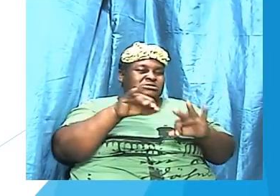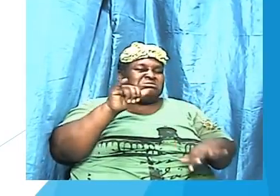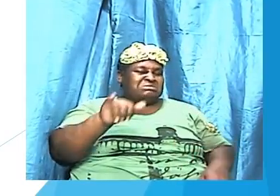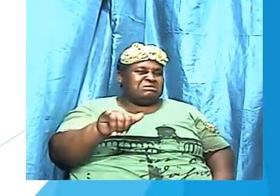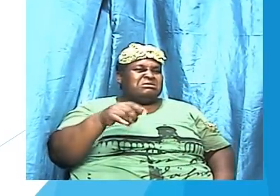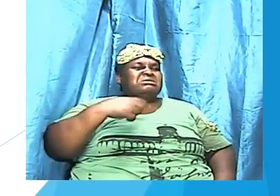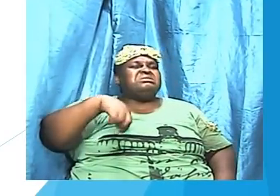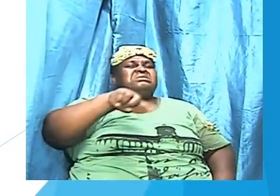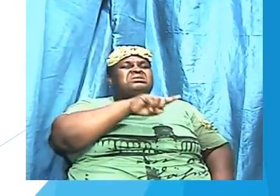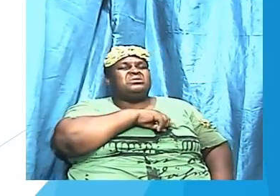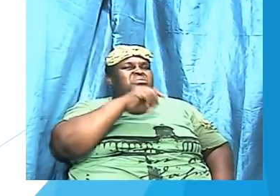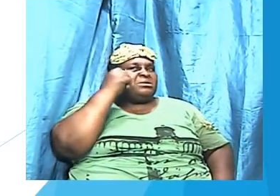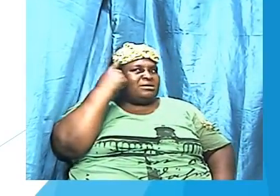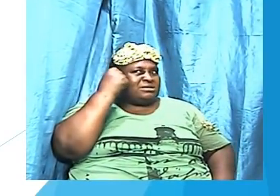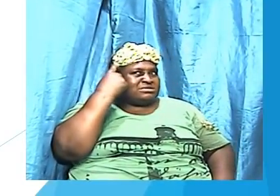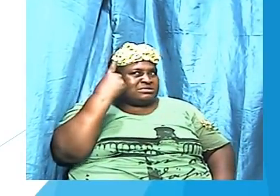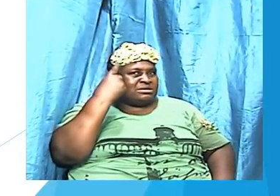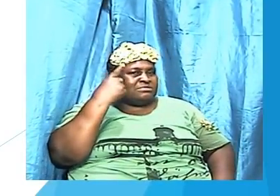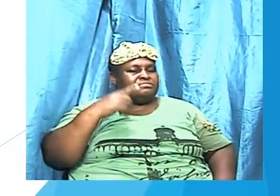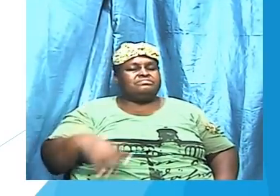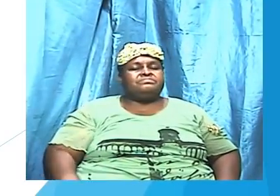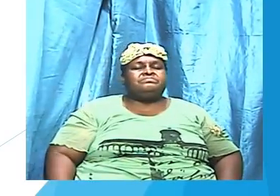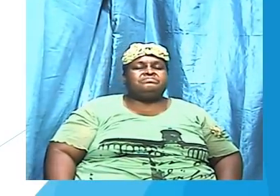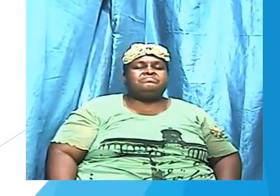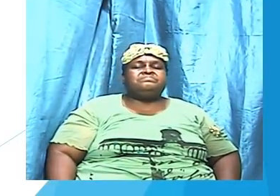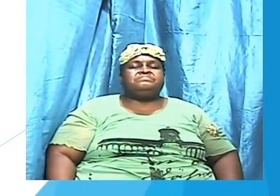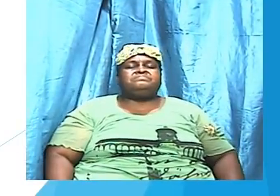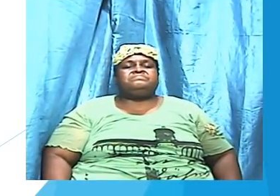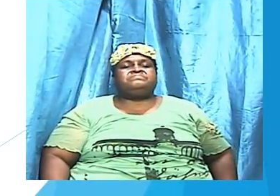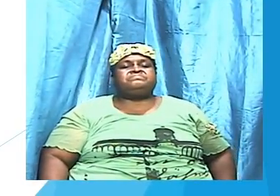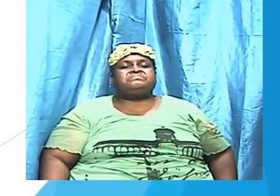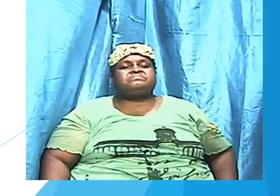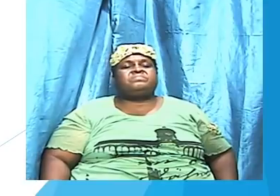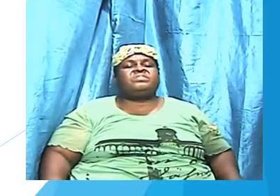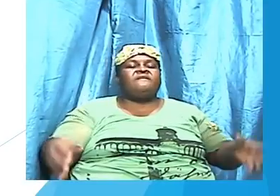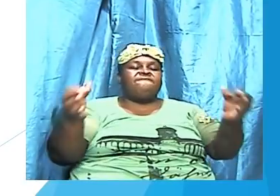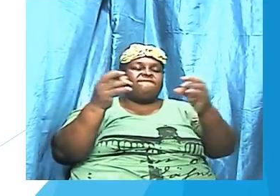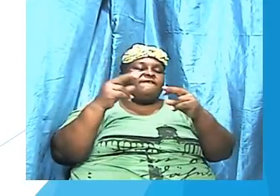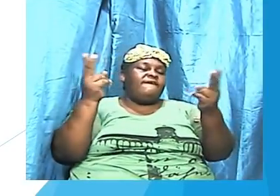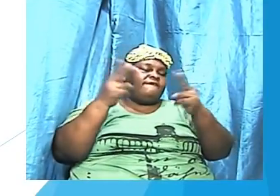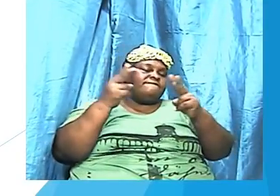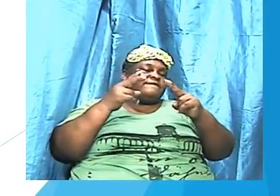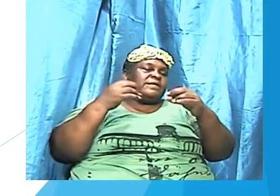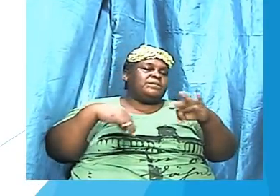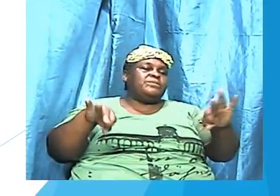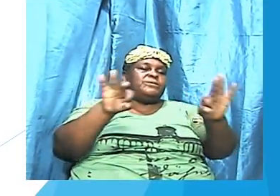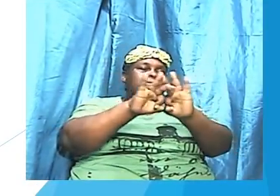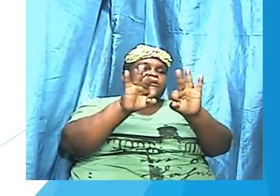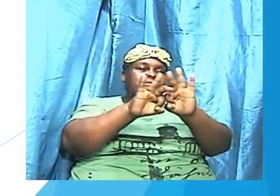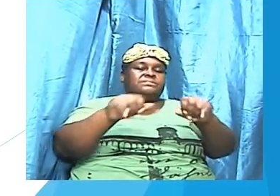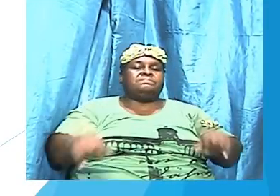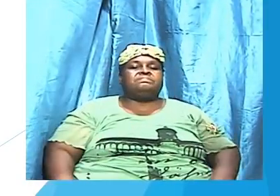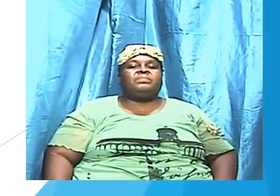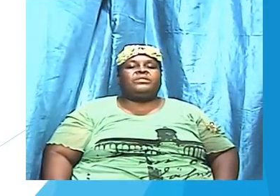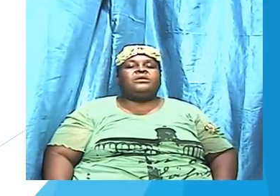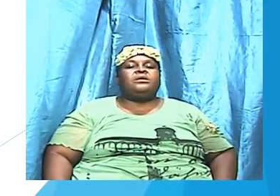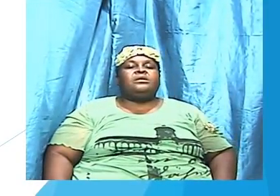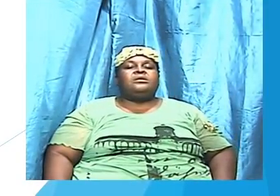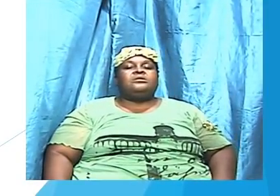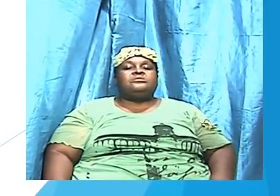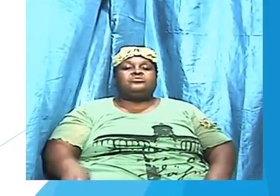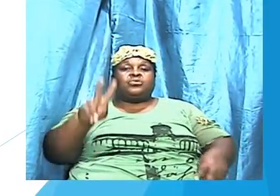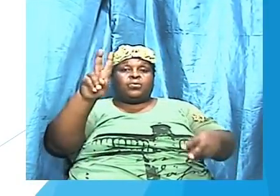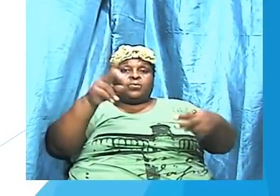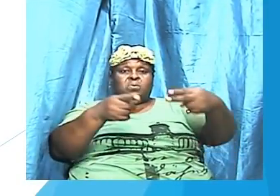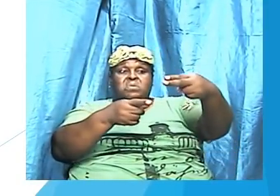grasp this concept very very very important the two mounted sword